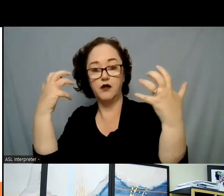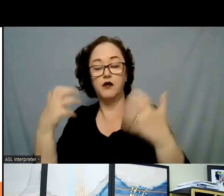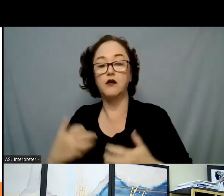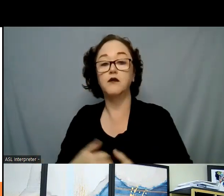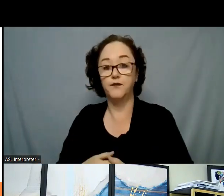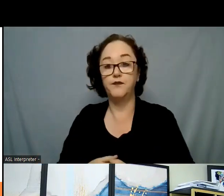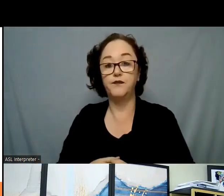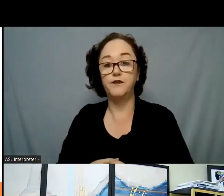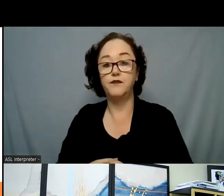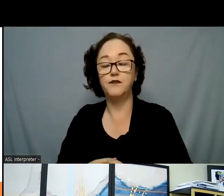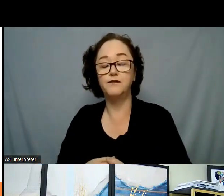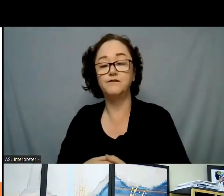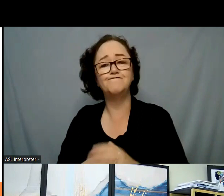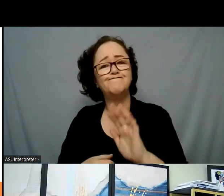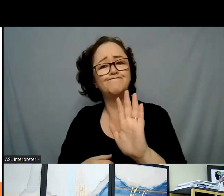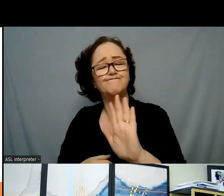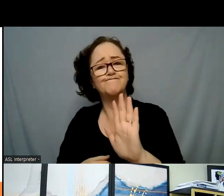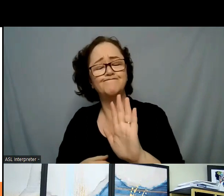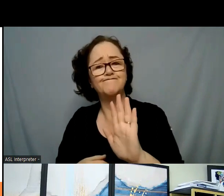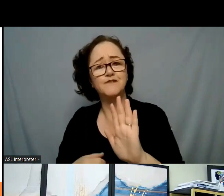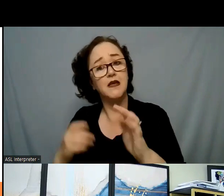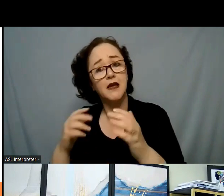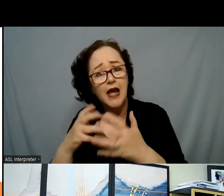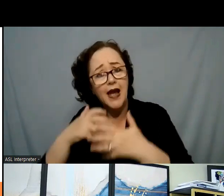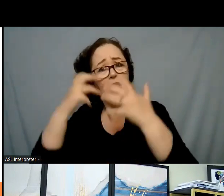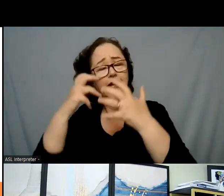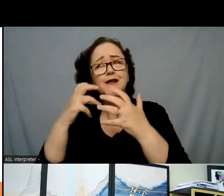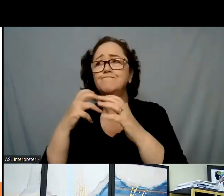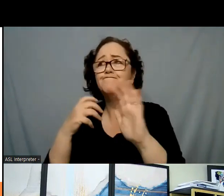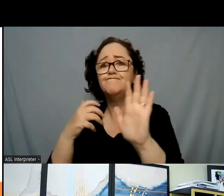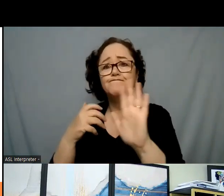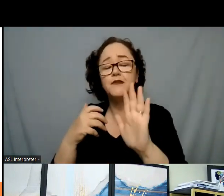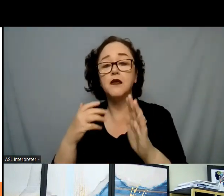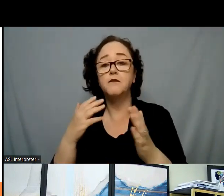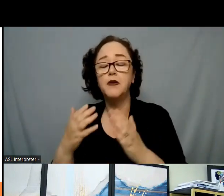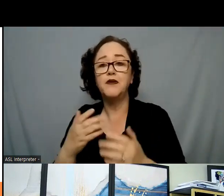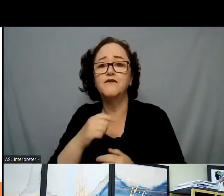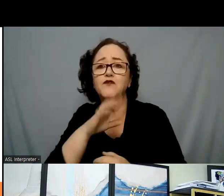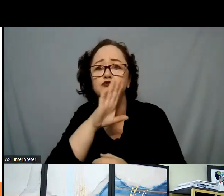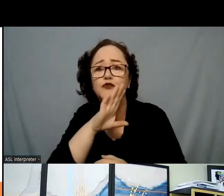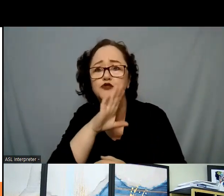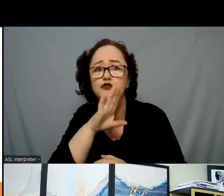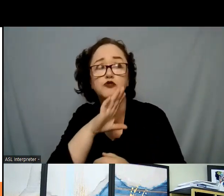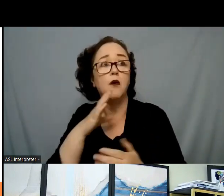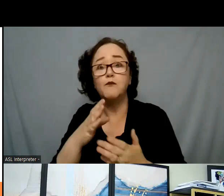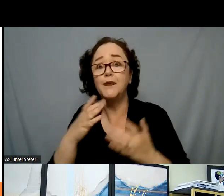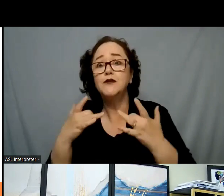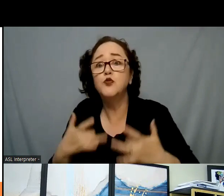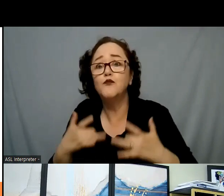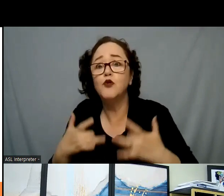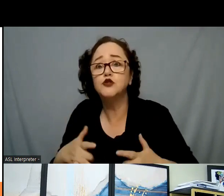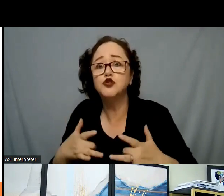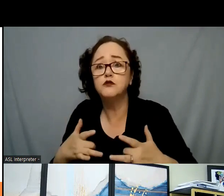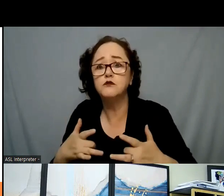it's not necessarily that they're angry as much as depression may show up in that way. And you